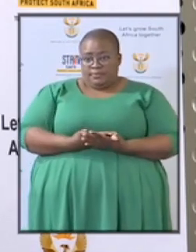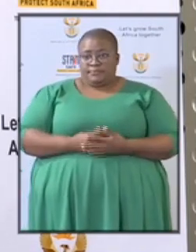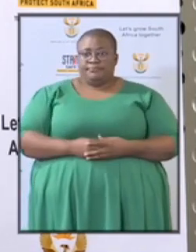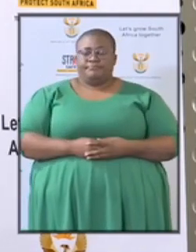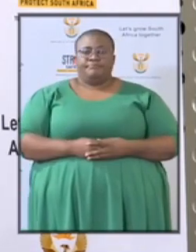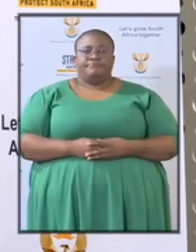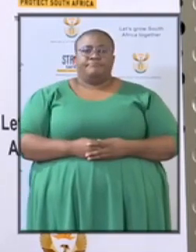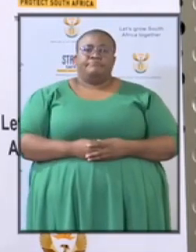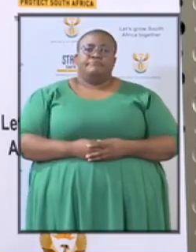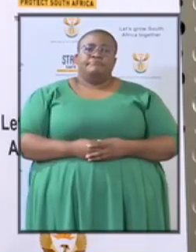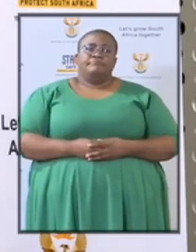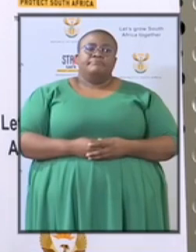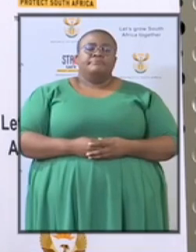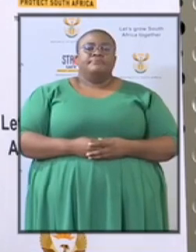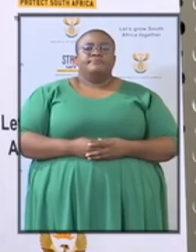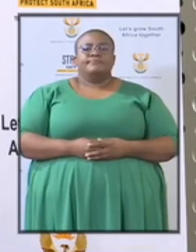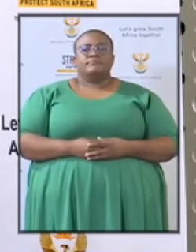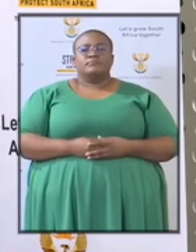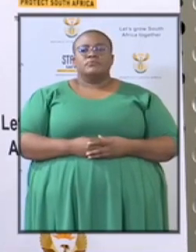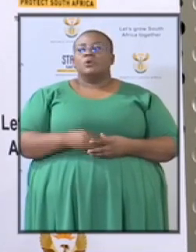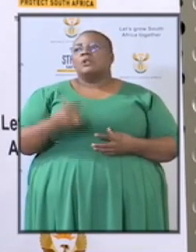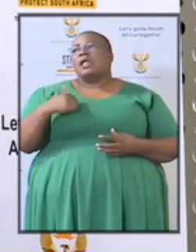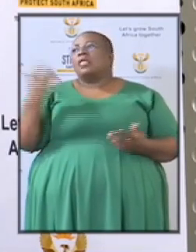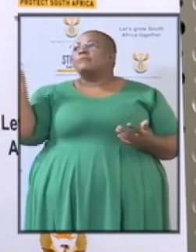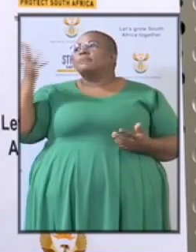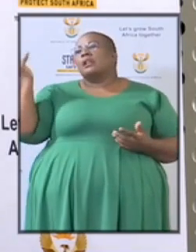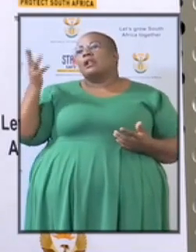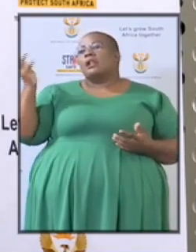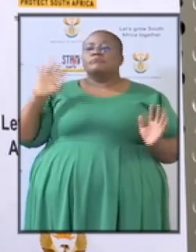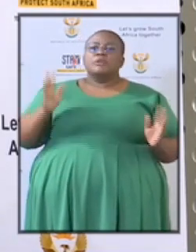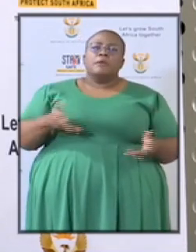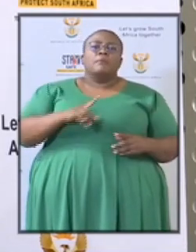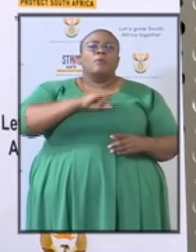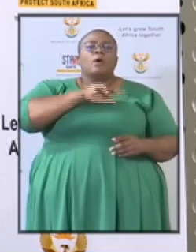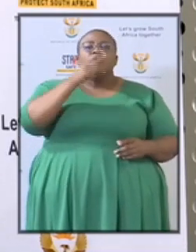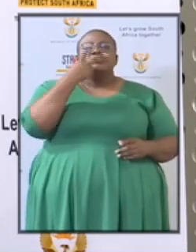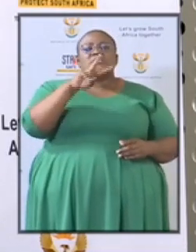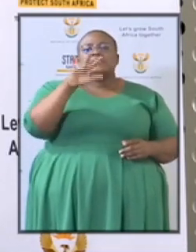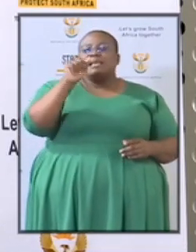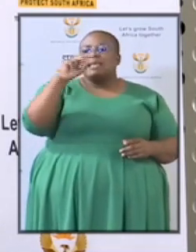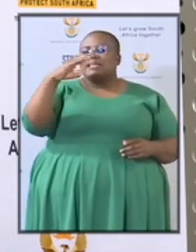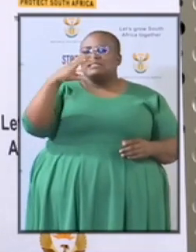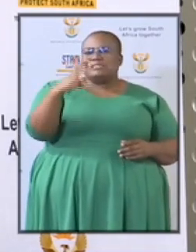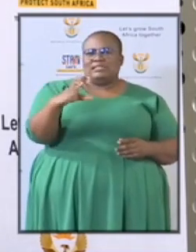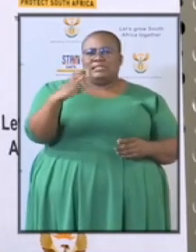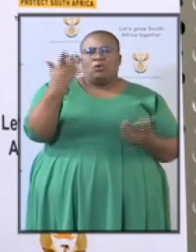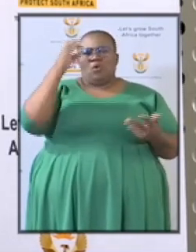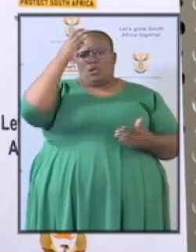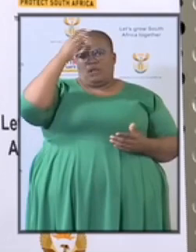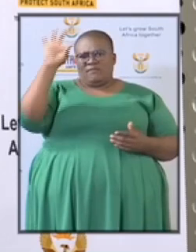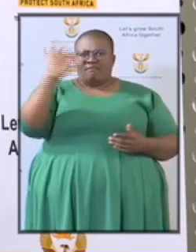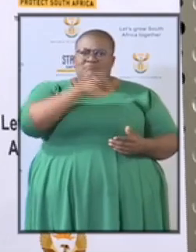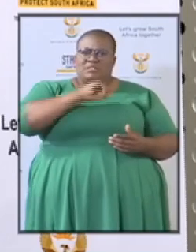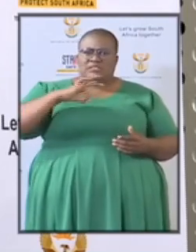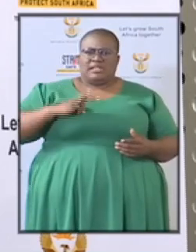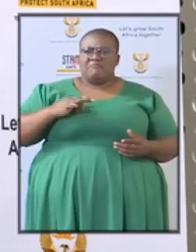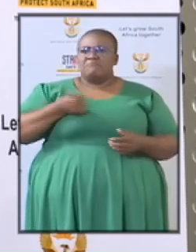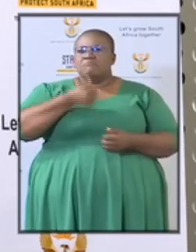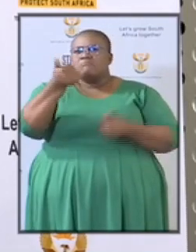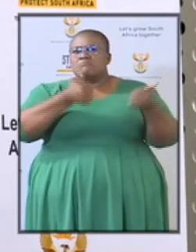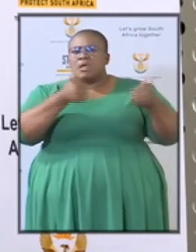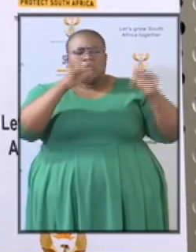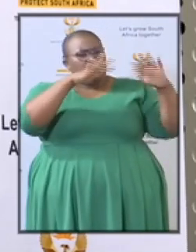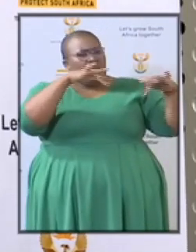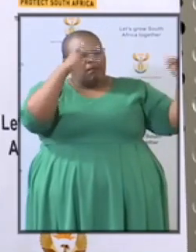that you have seen the agency officials or government officials uh going back to to to to parliament